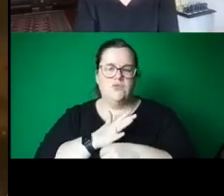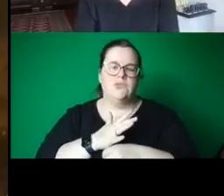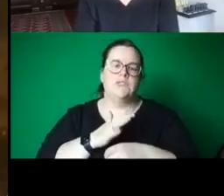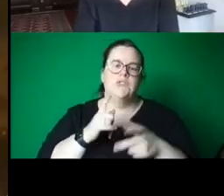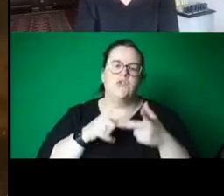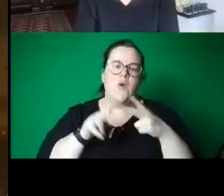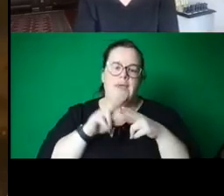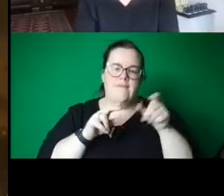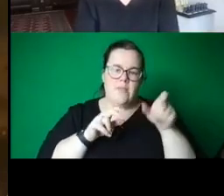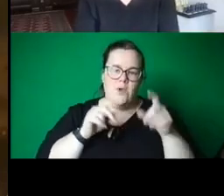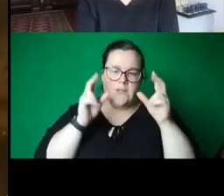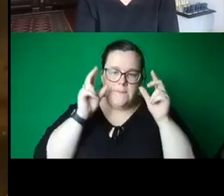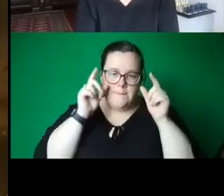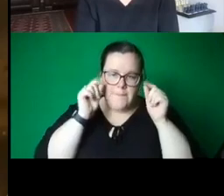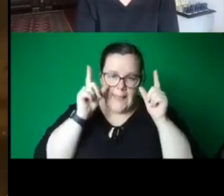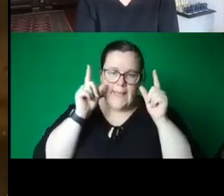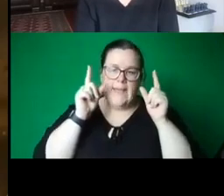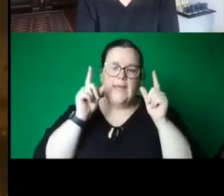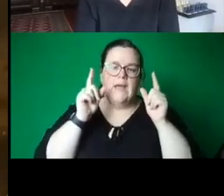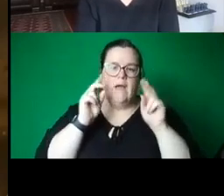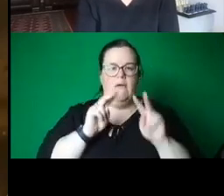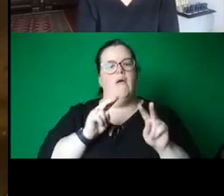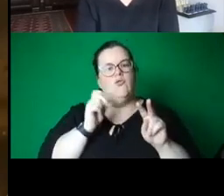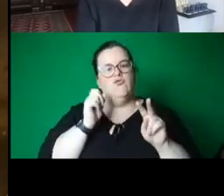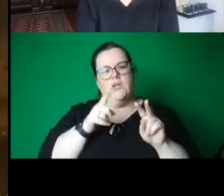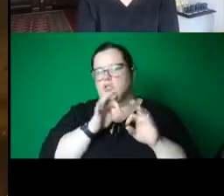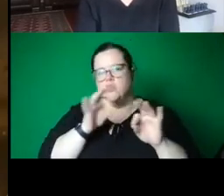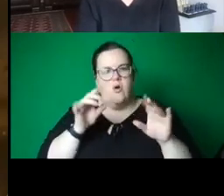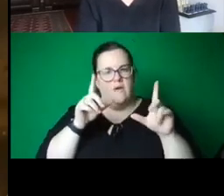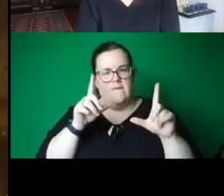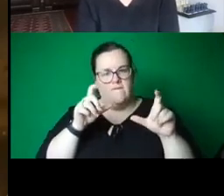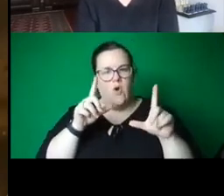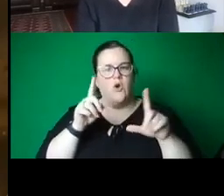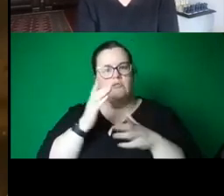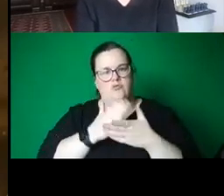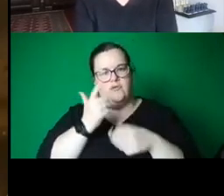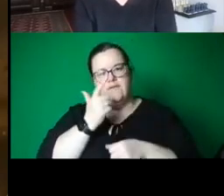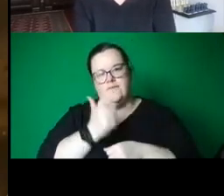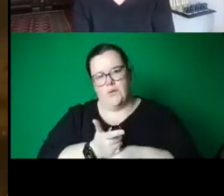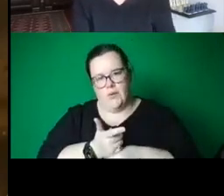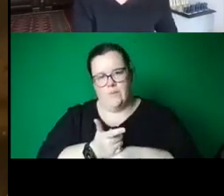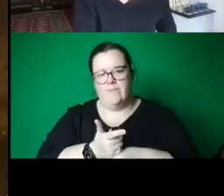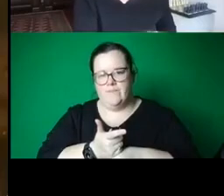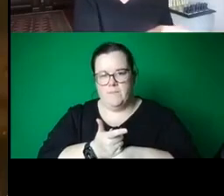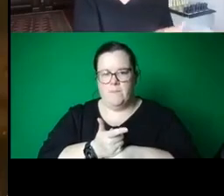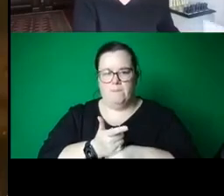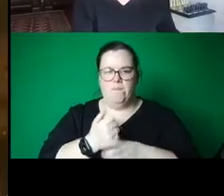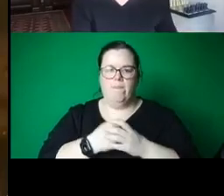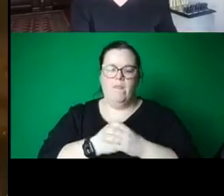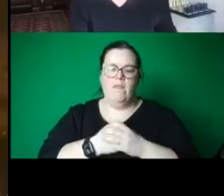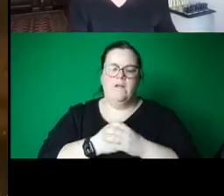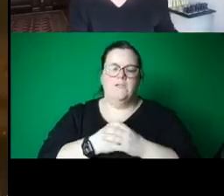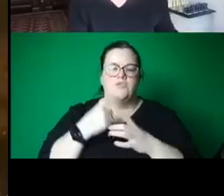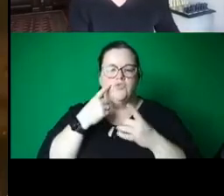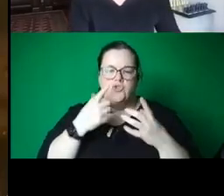eye, betraying the static image. The sensuality of looking at this almost blemish still lives and simultaneously